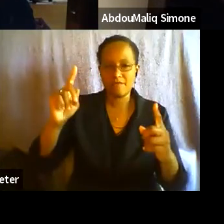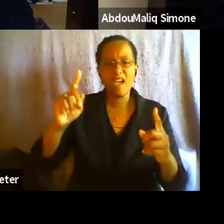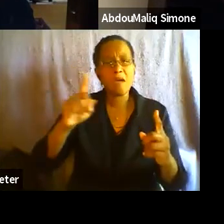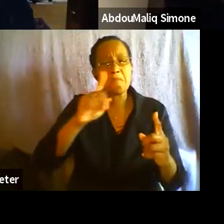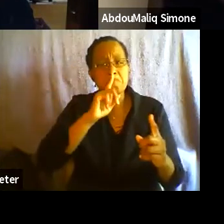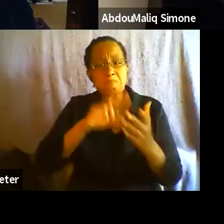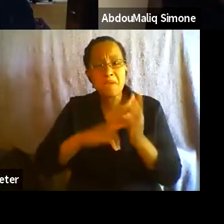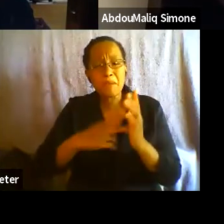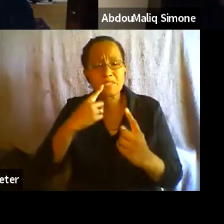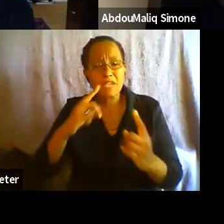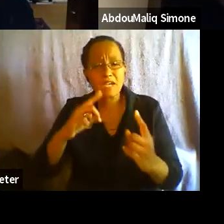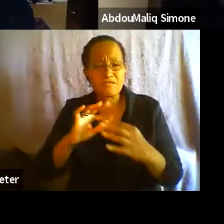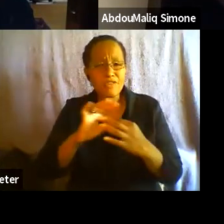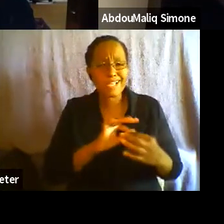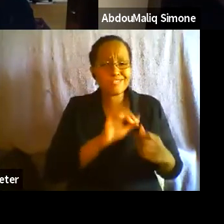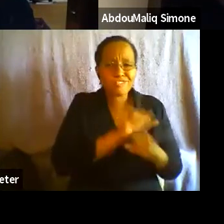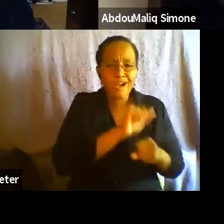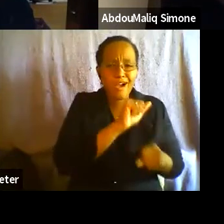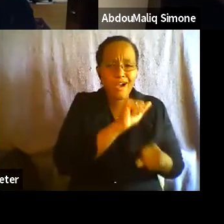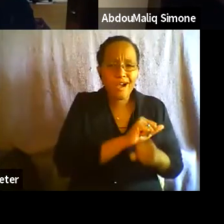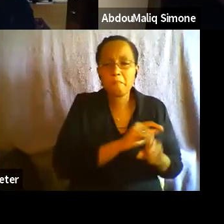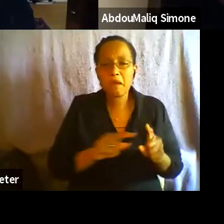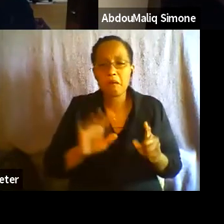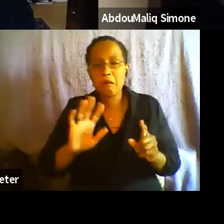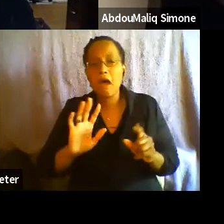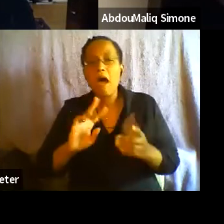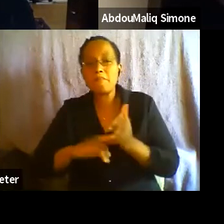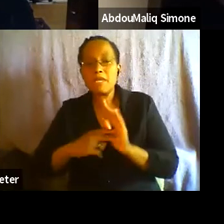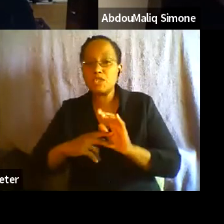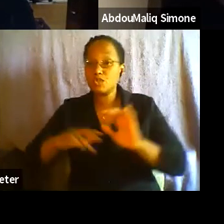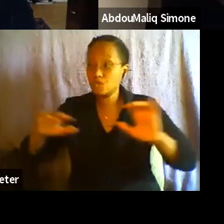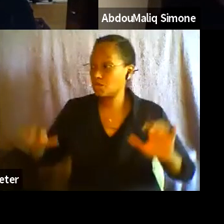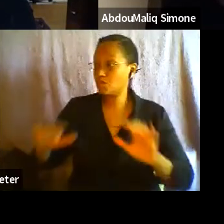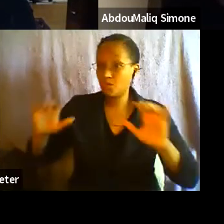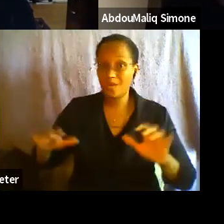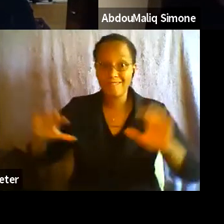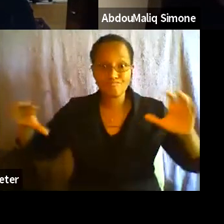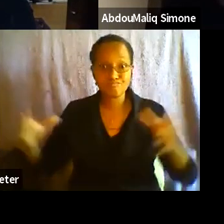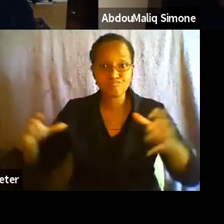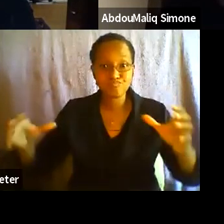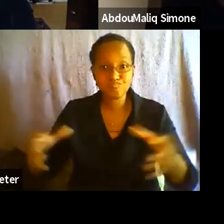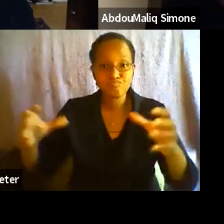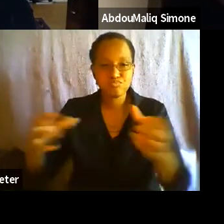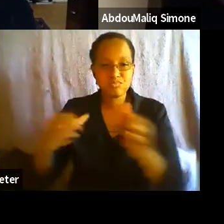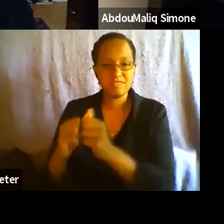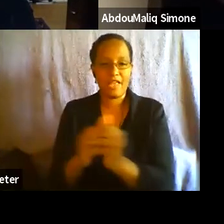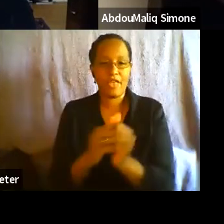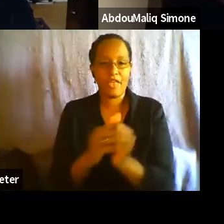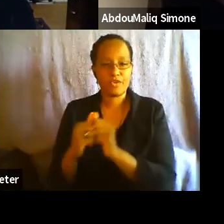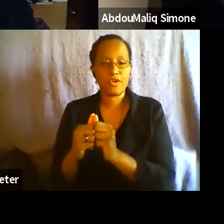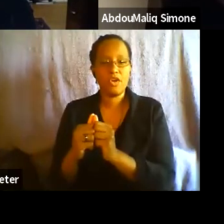mean doing things together. And it's kind of the infrastructure of feeling that I think underlies the kinds of